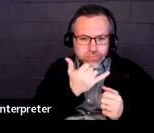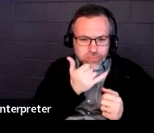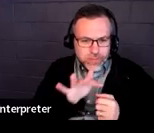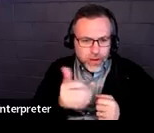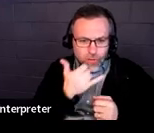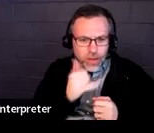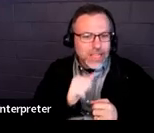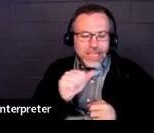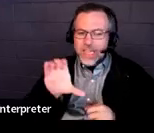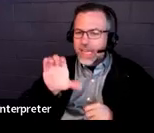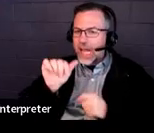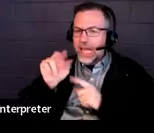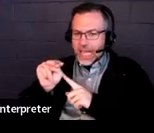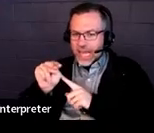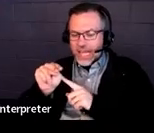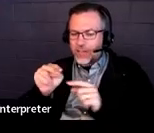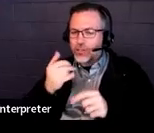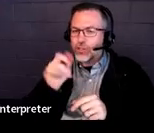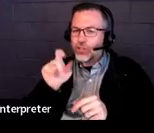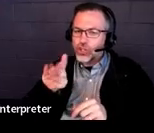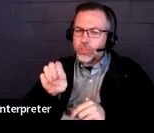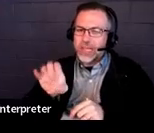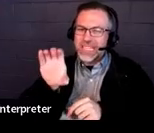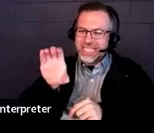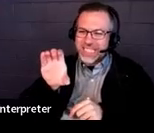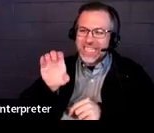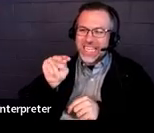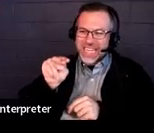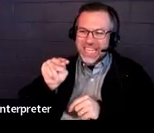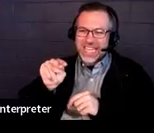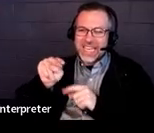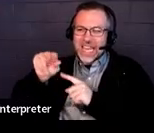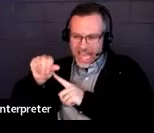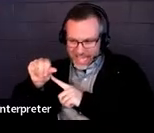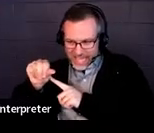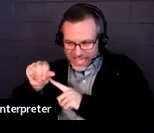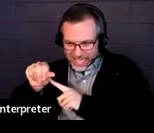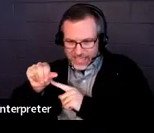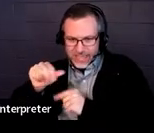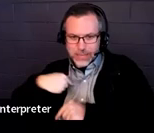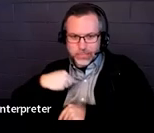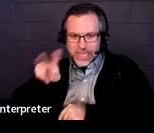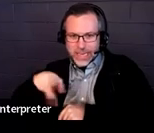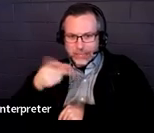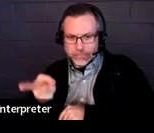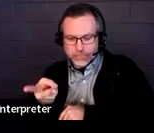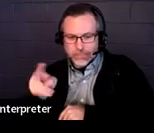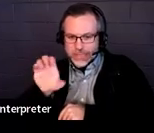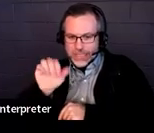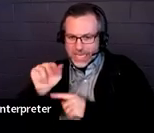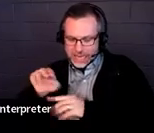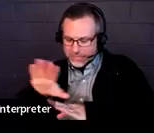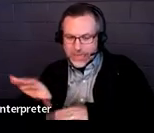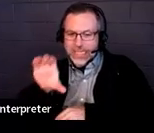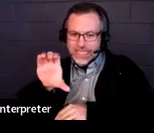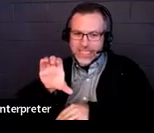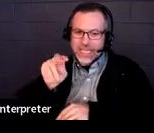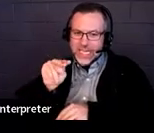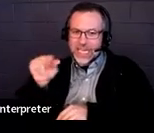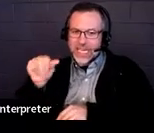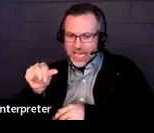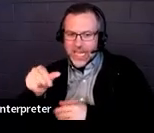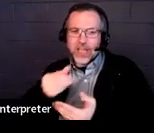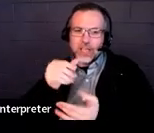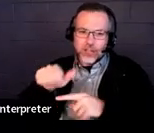CAN training, it's CNA training. I apologize for that. At a nursing home or complete situational assessment funded